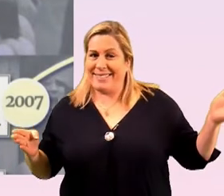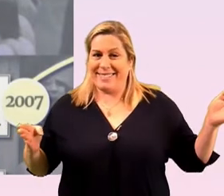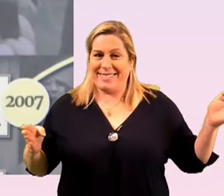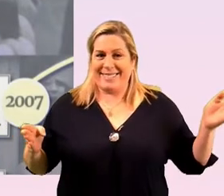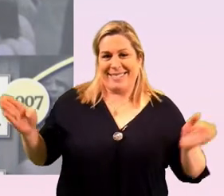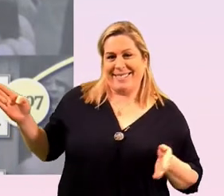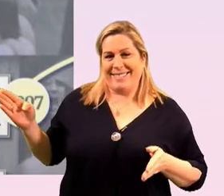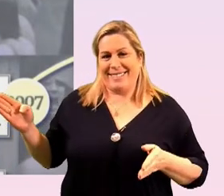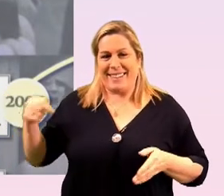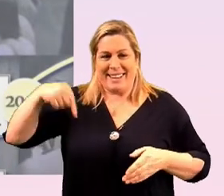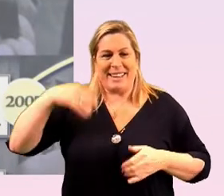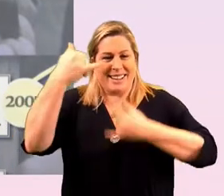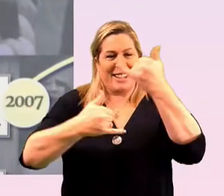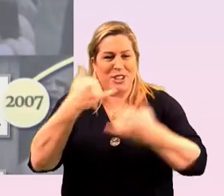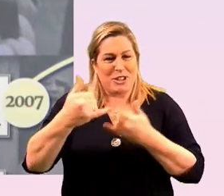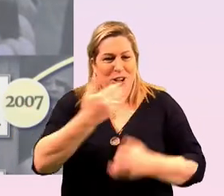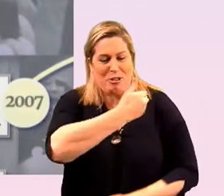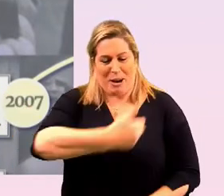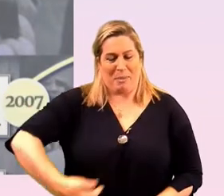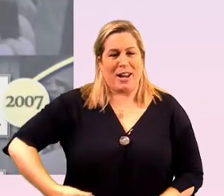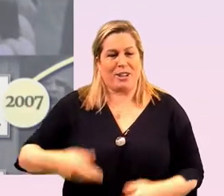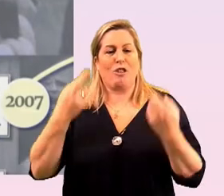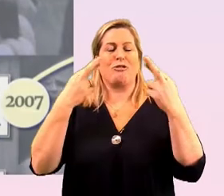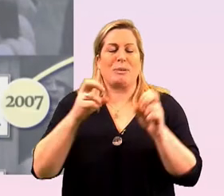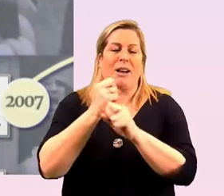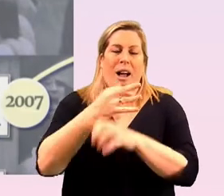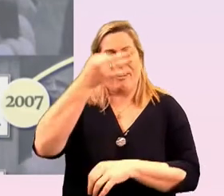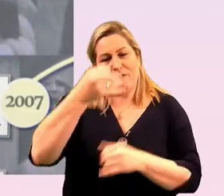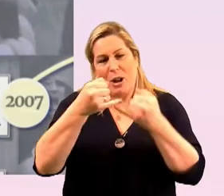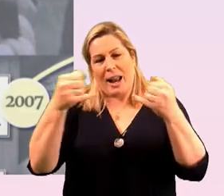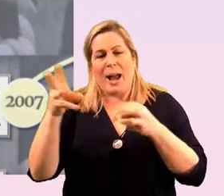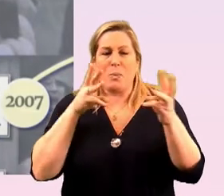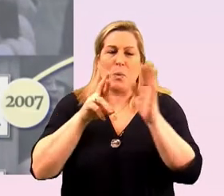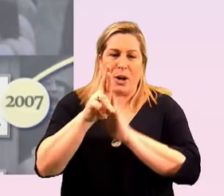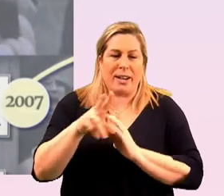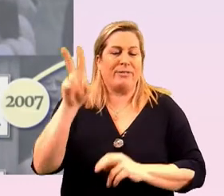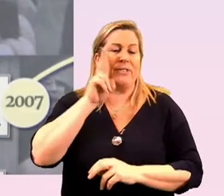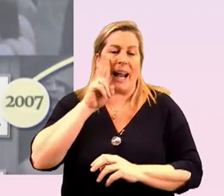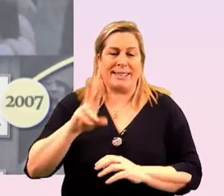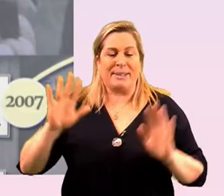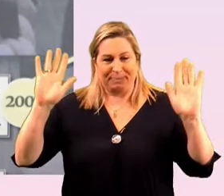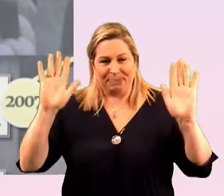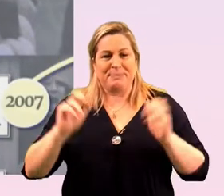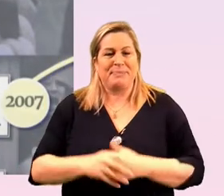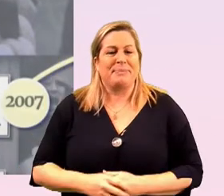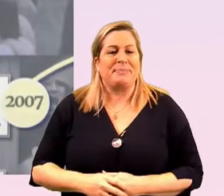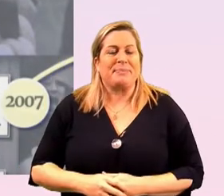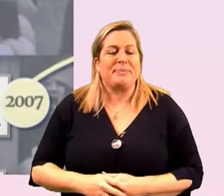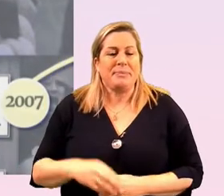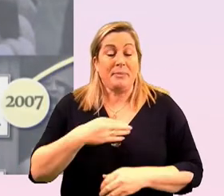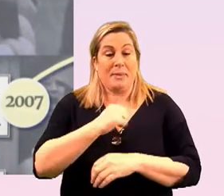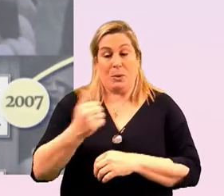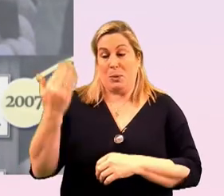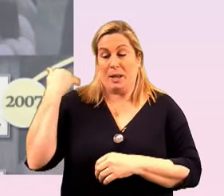can see this year's grand marshall uh representing frontline workers in ireland the wonderful vanessa earlier today we had